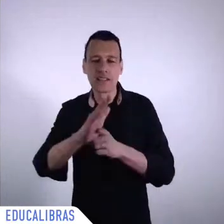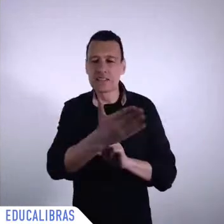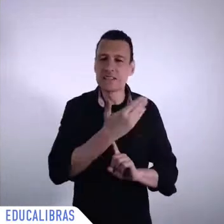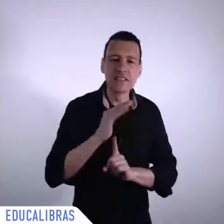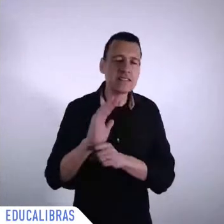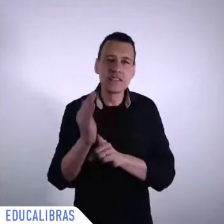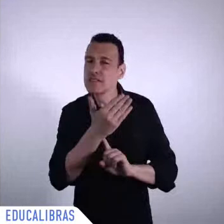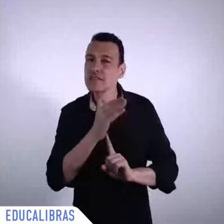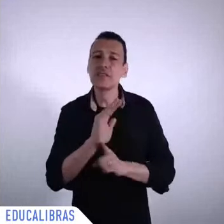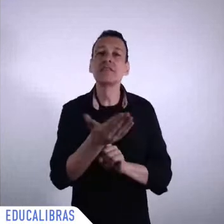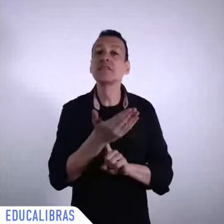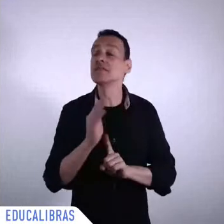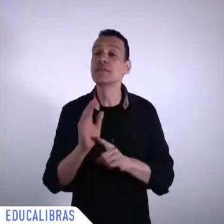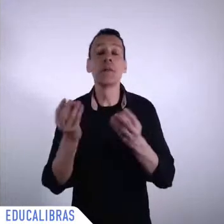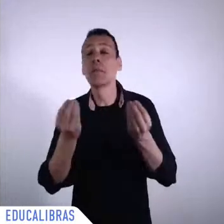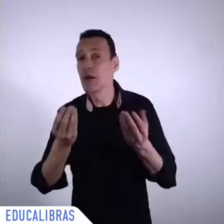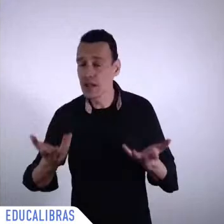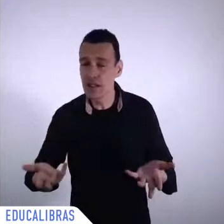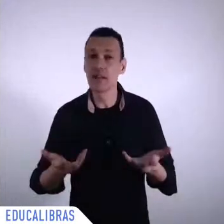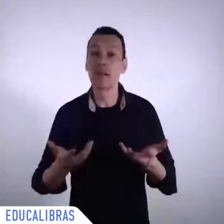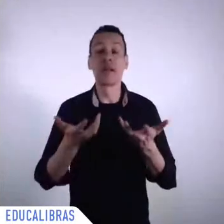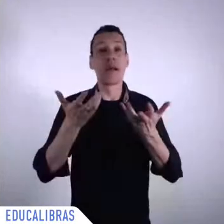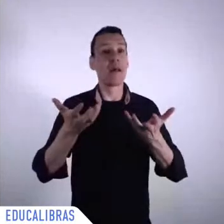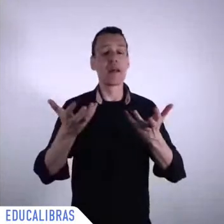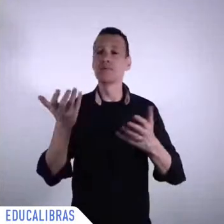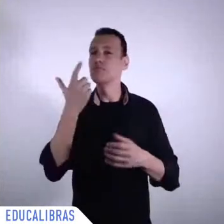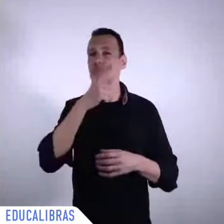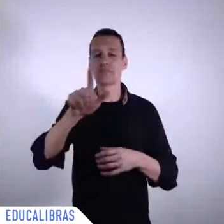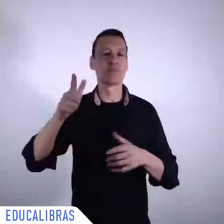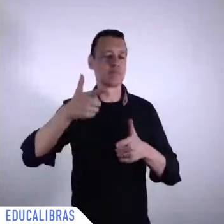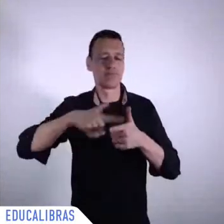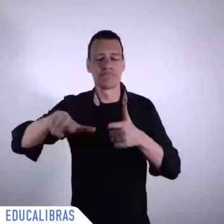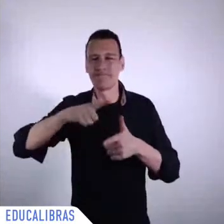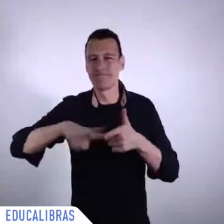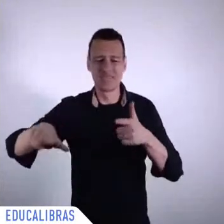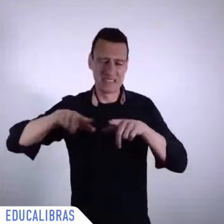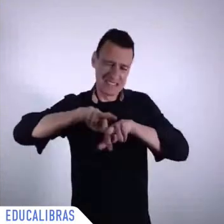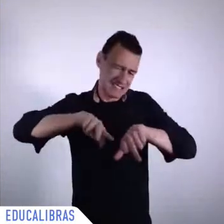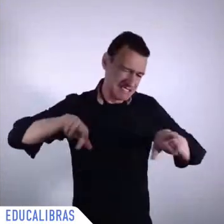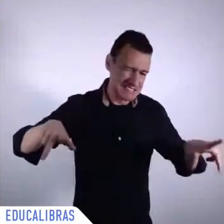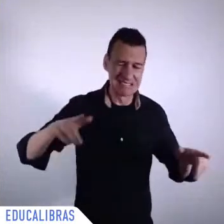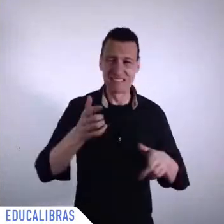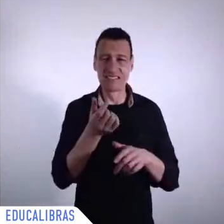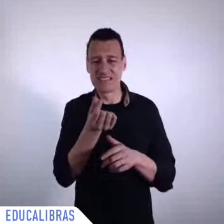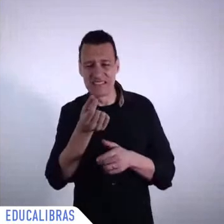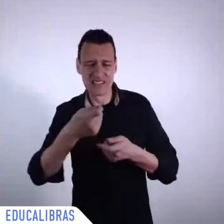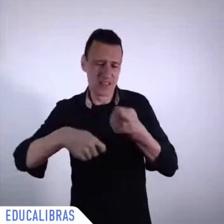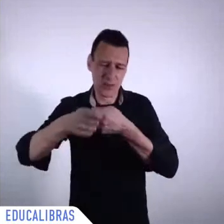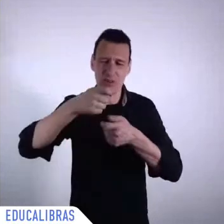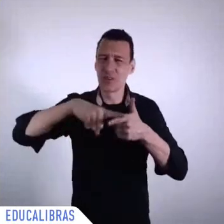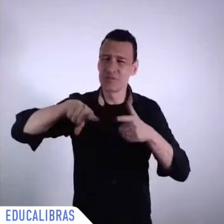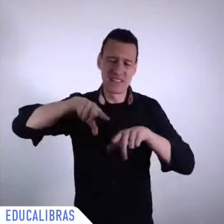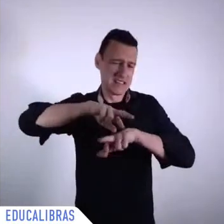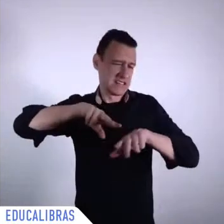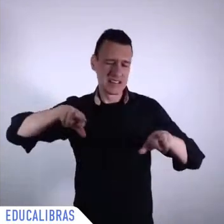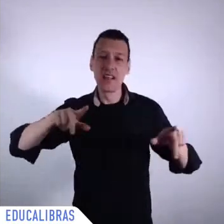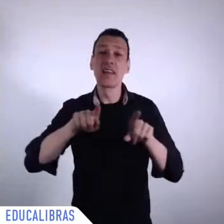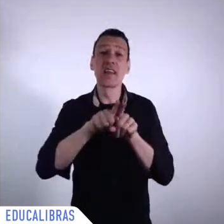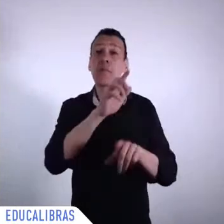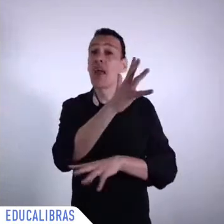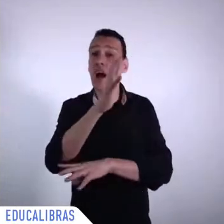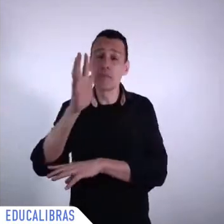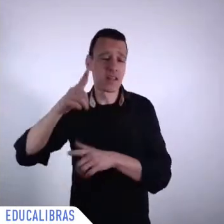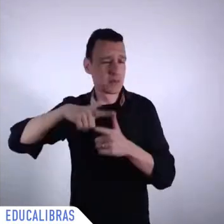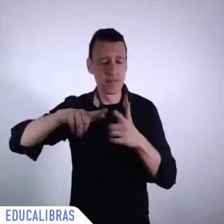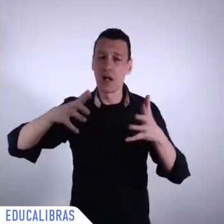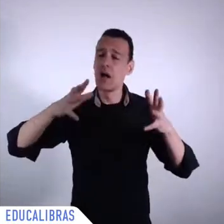and economic impact that the pandemic is causing worldwide. The question is, and hopefully this panel will answer,